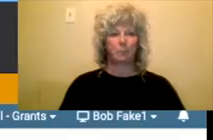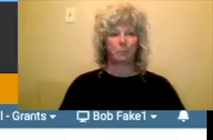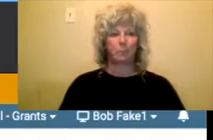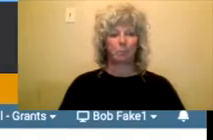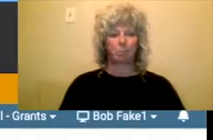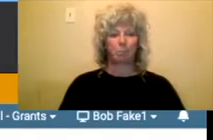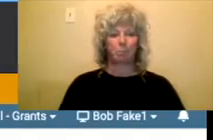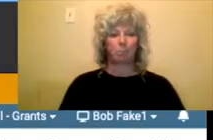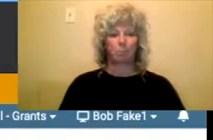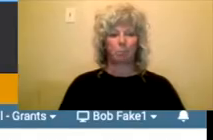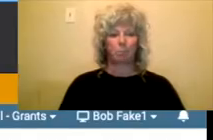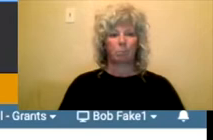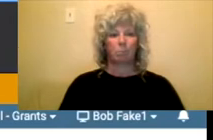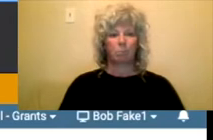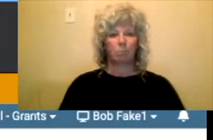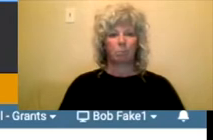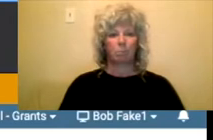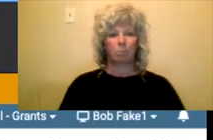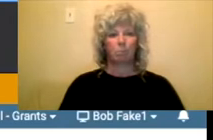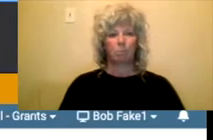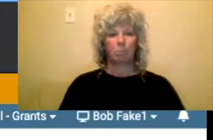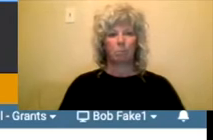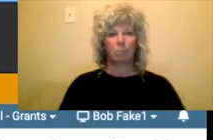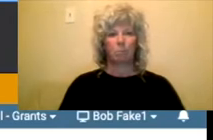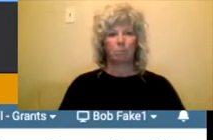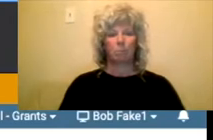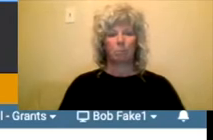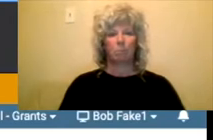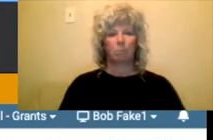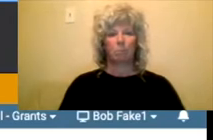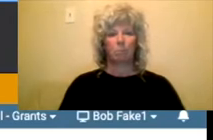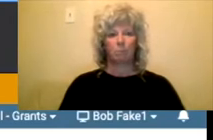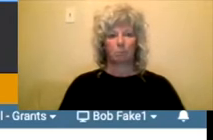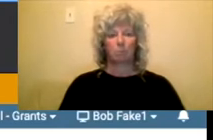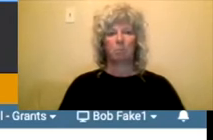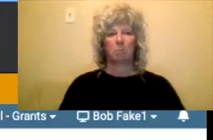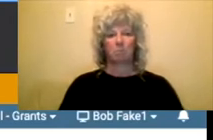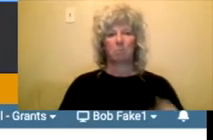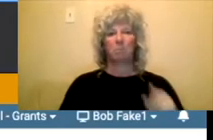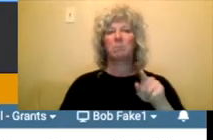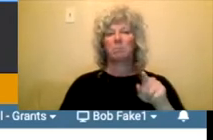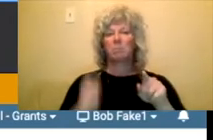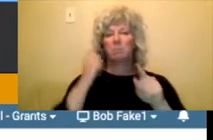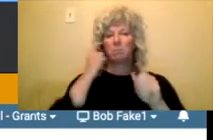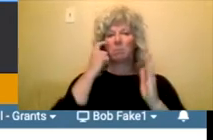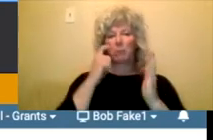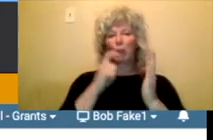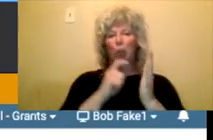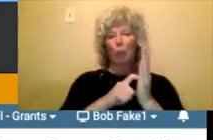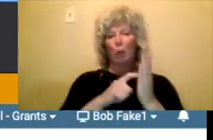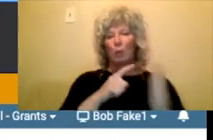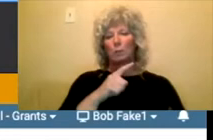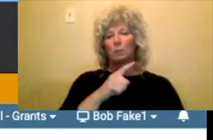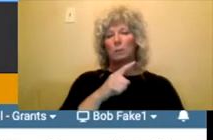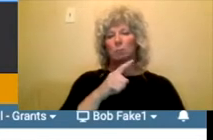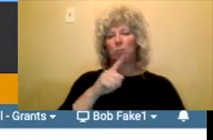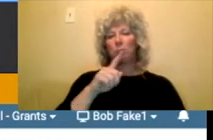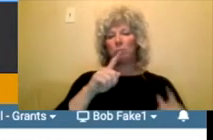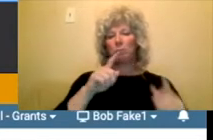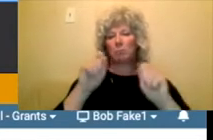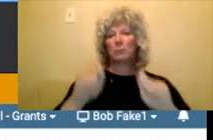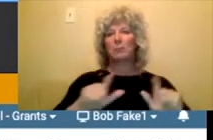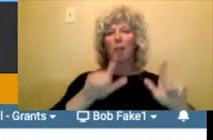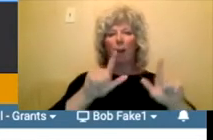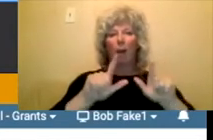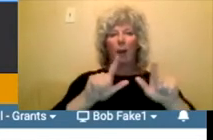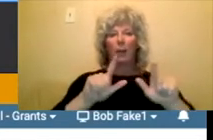Okay. And so the first sort of page when you open up a grant